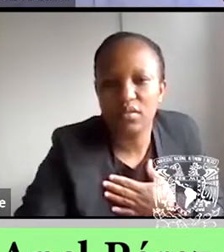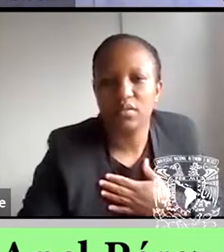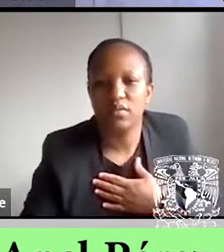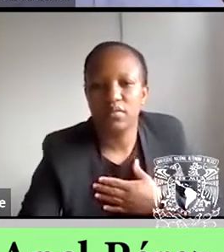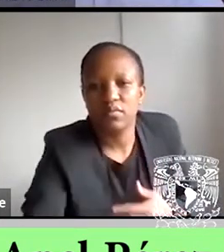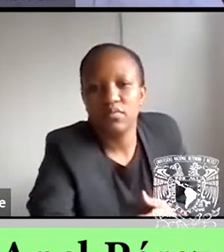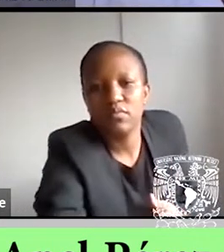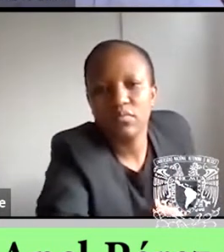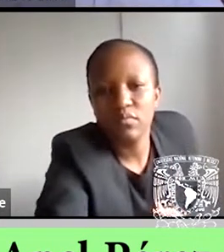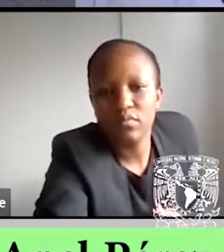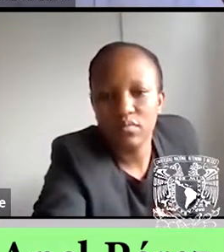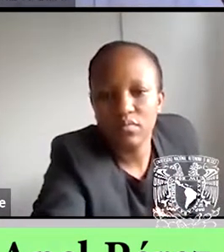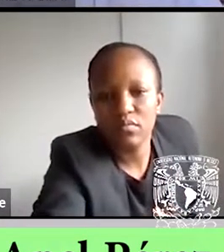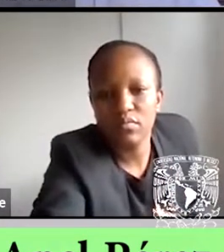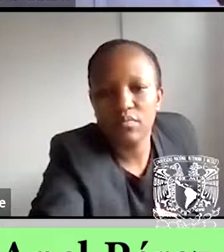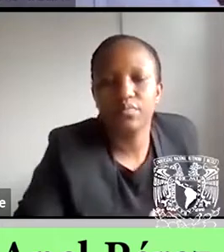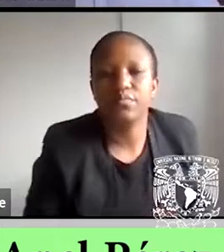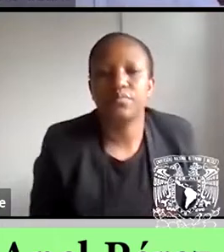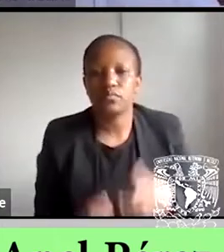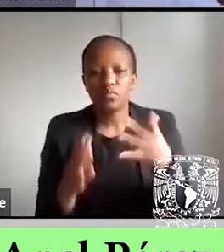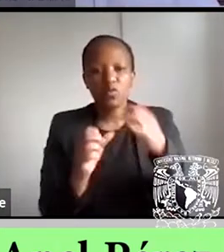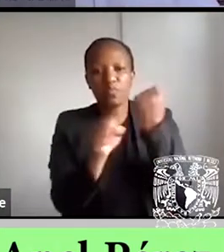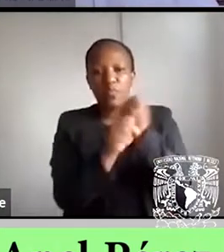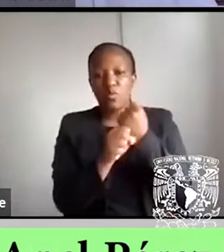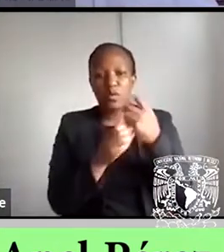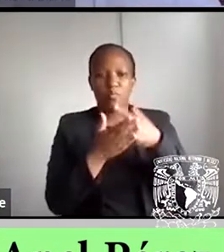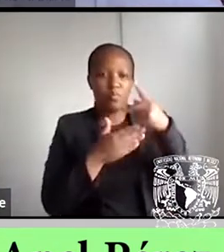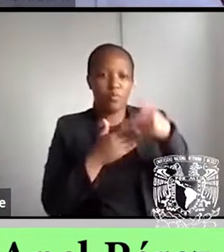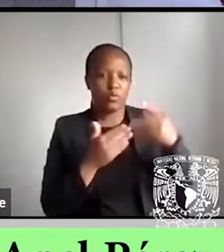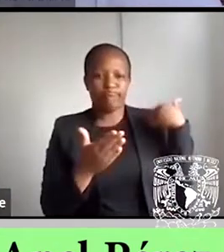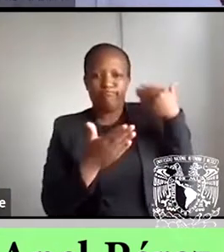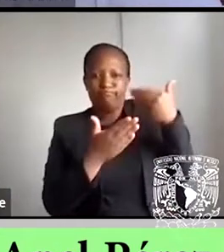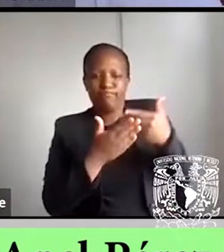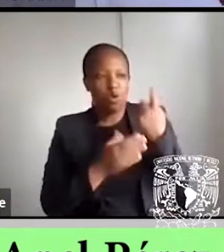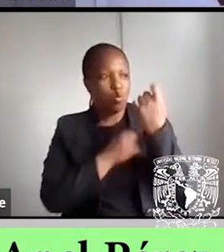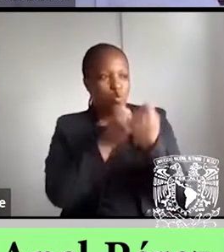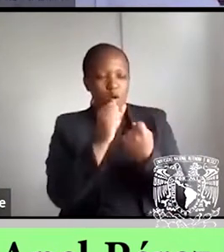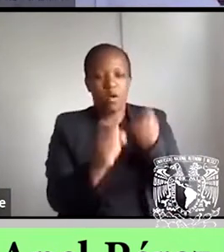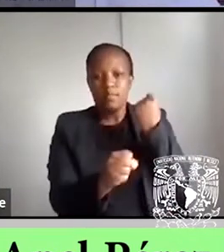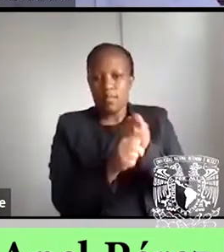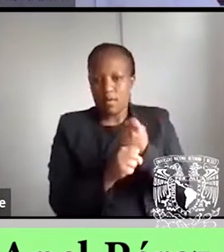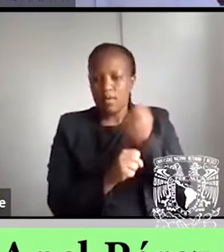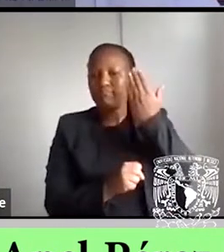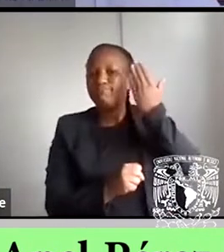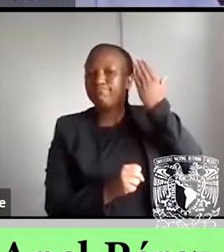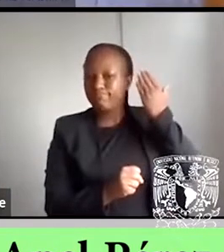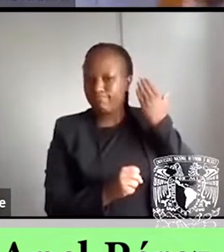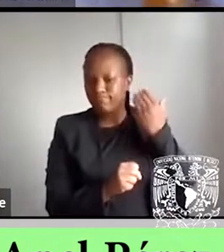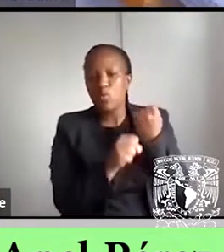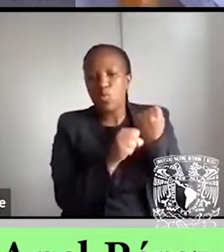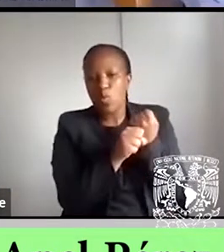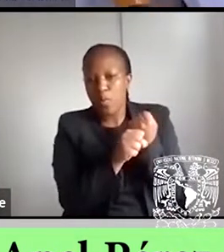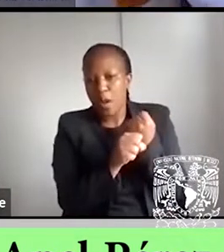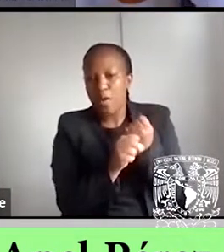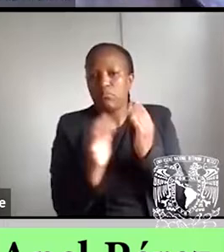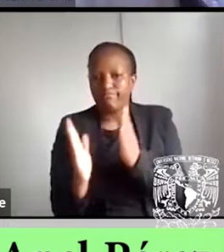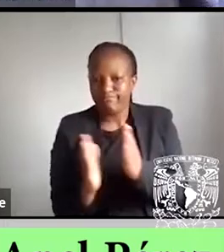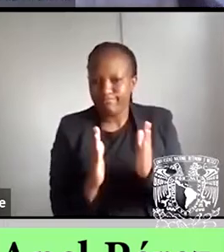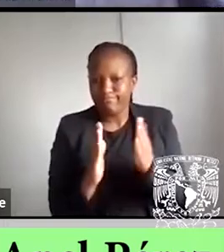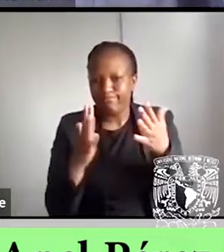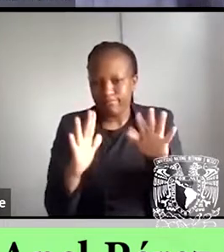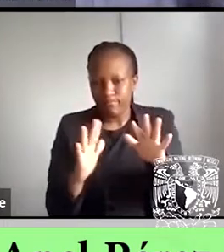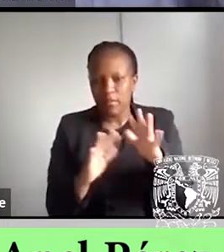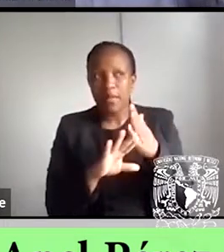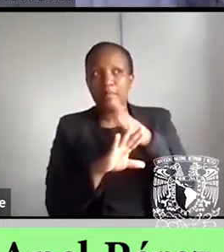because we've been working on this project for about more than one year ago. And the original idea